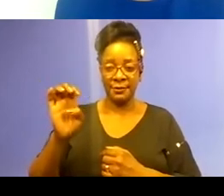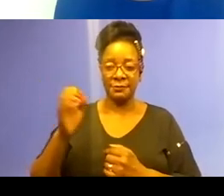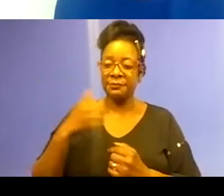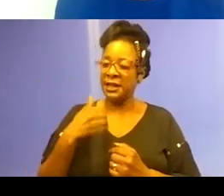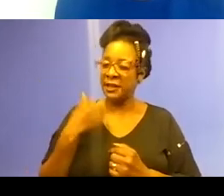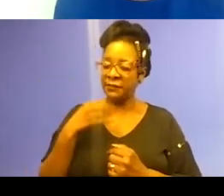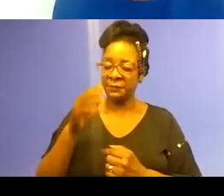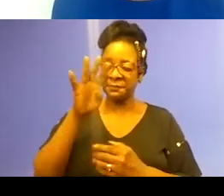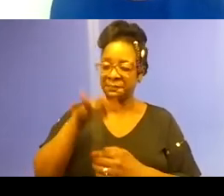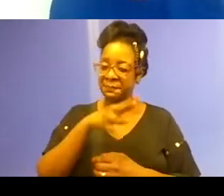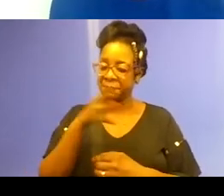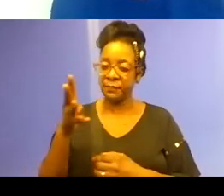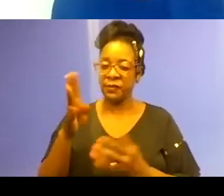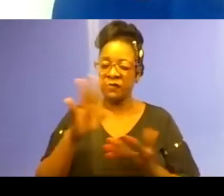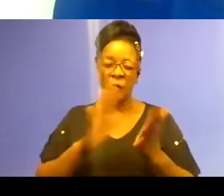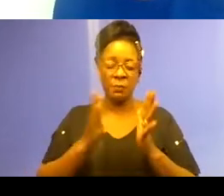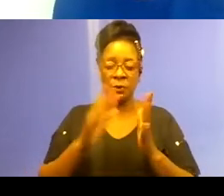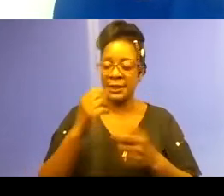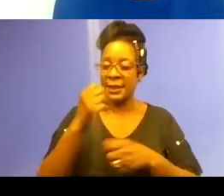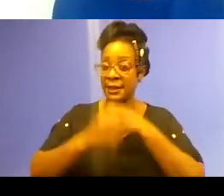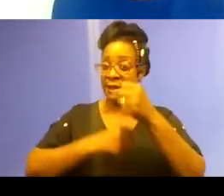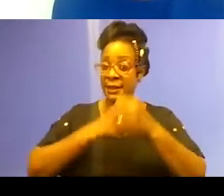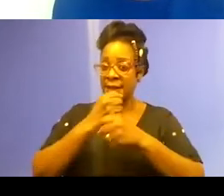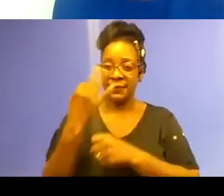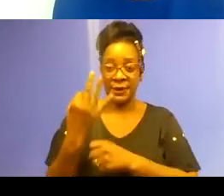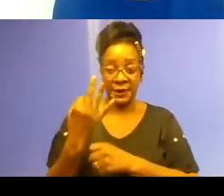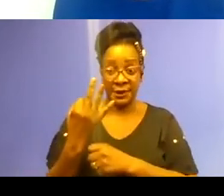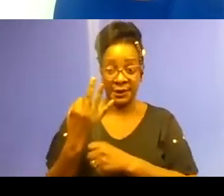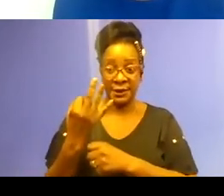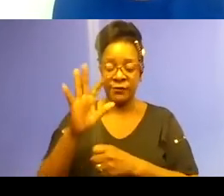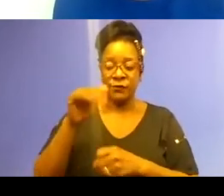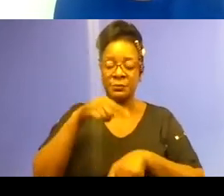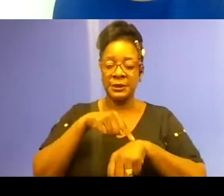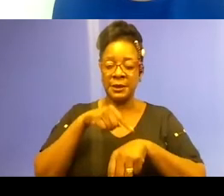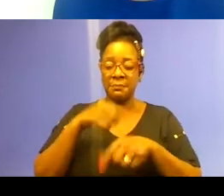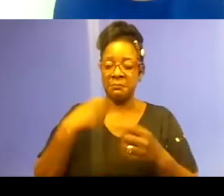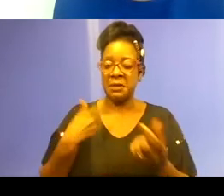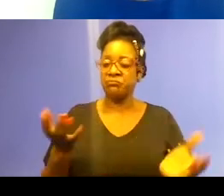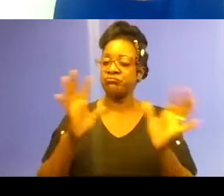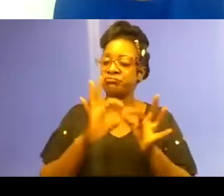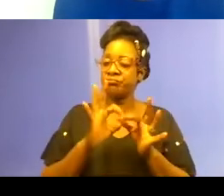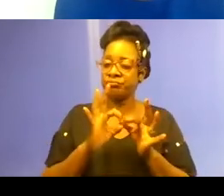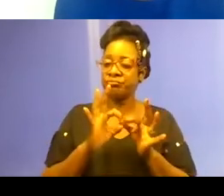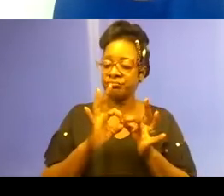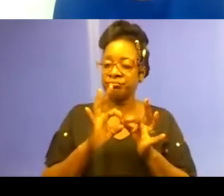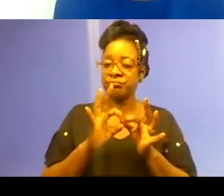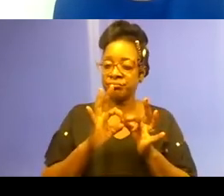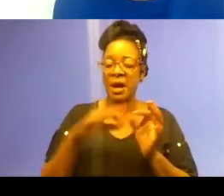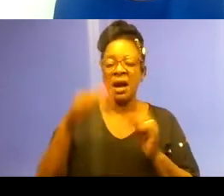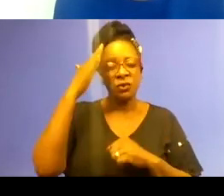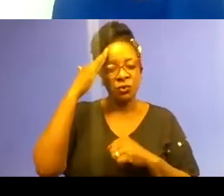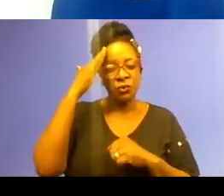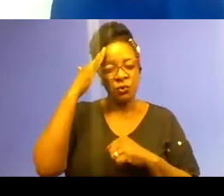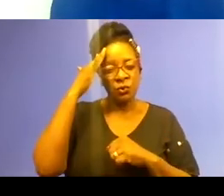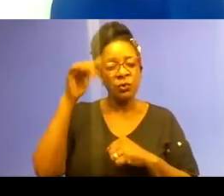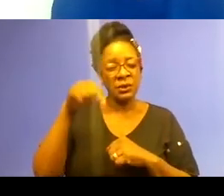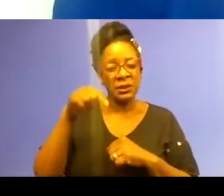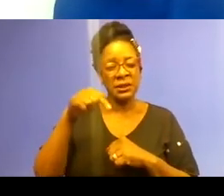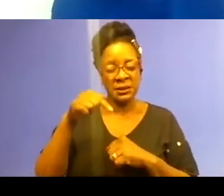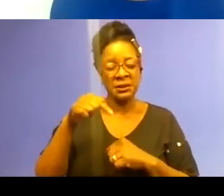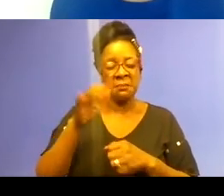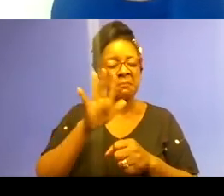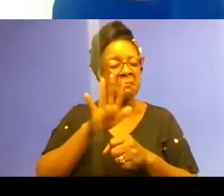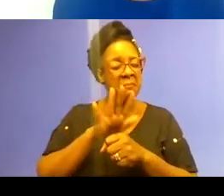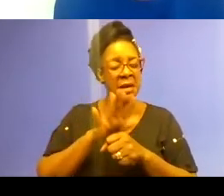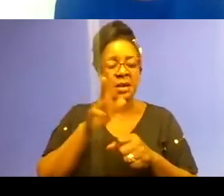three years now. And since I joined, I know this question has been on the minds of many people in